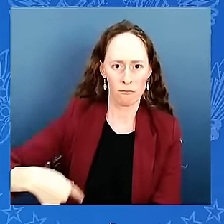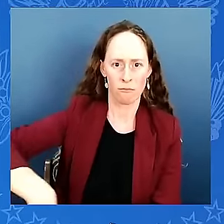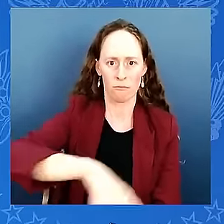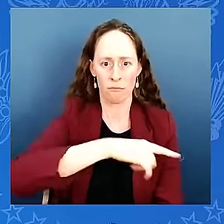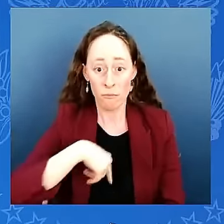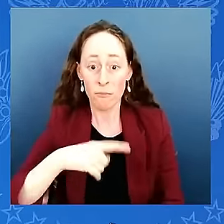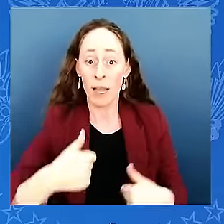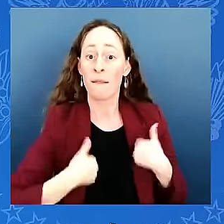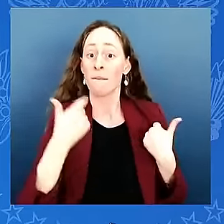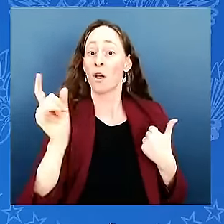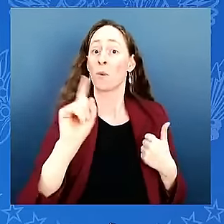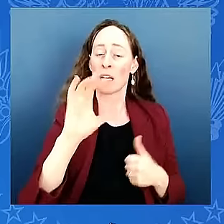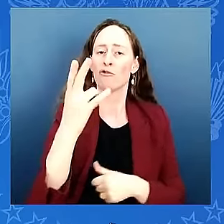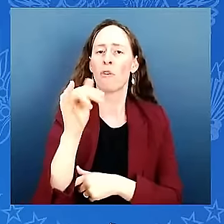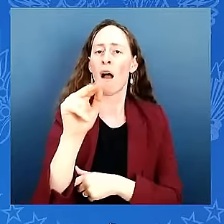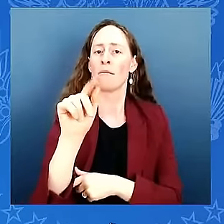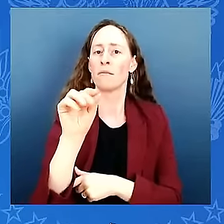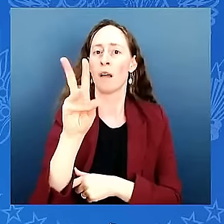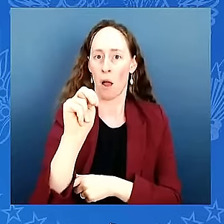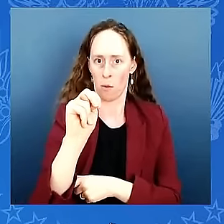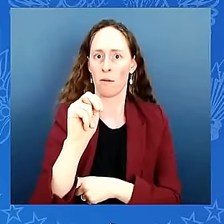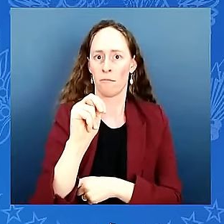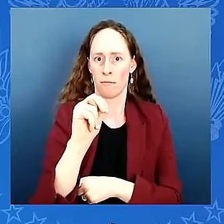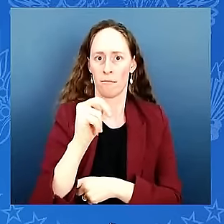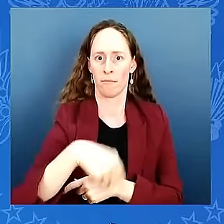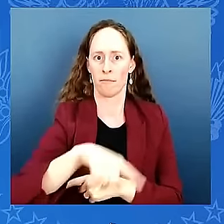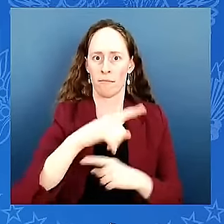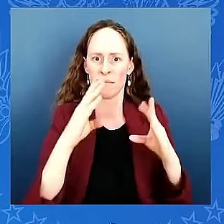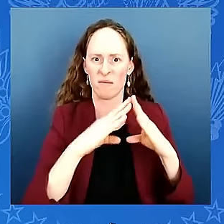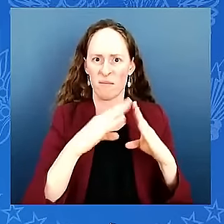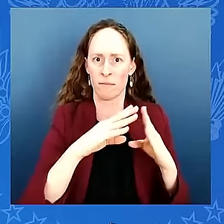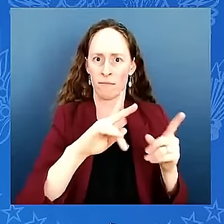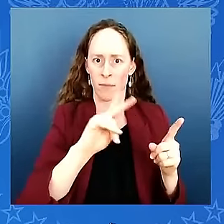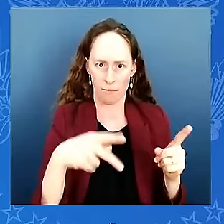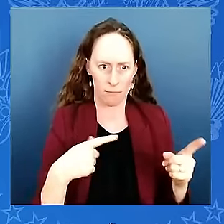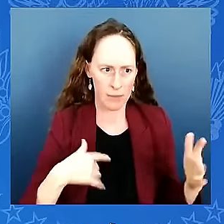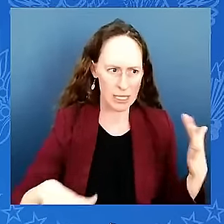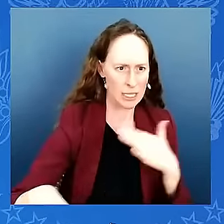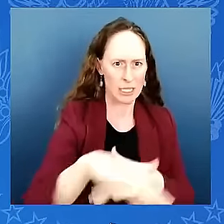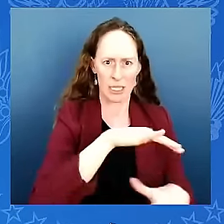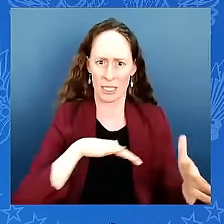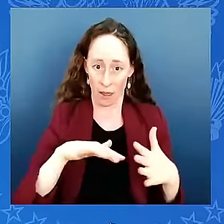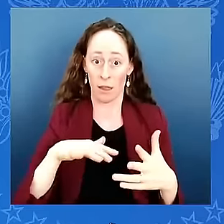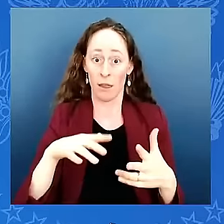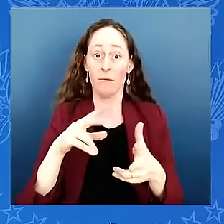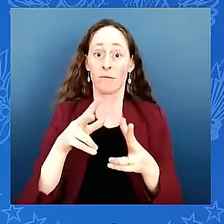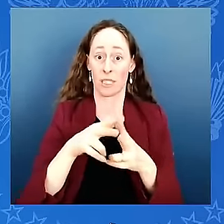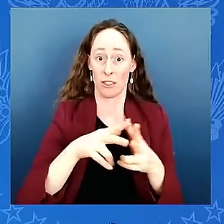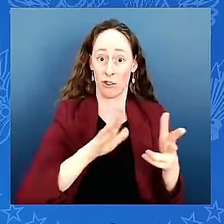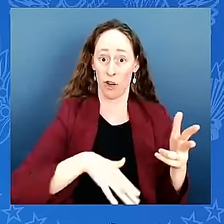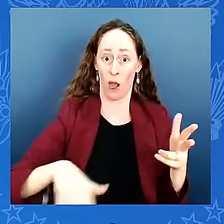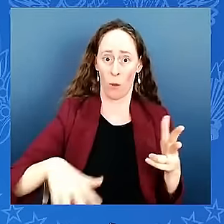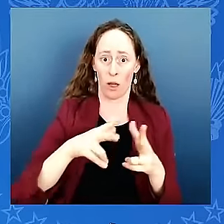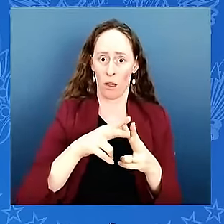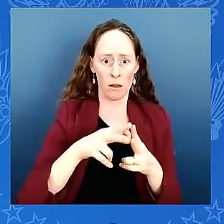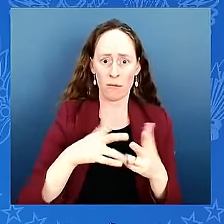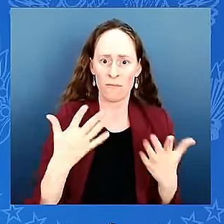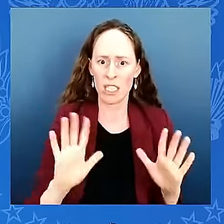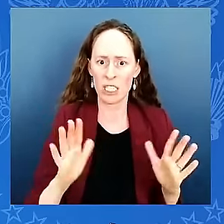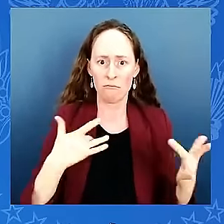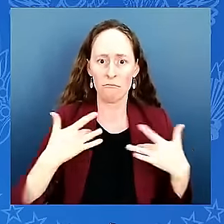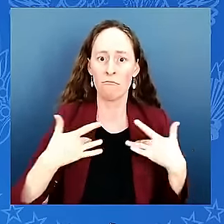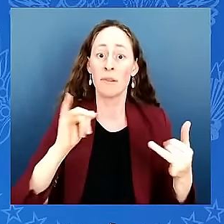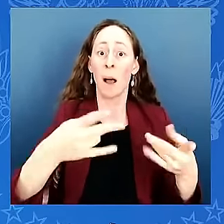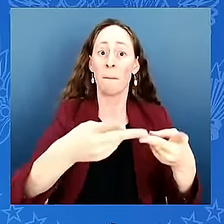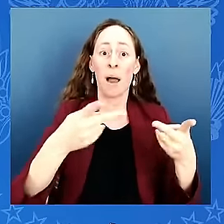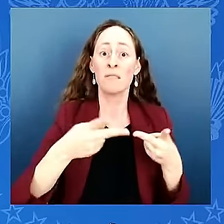school my children went to was going to be demolished for a federal highway program the church was the heart